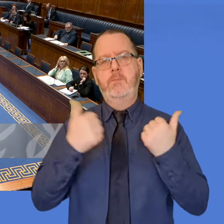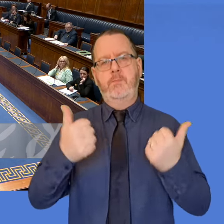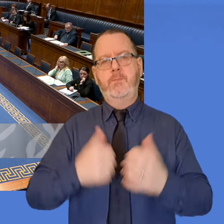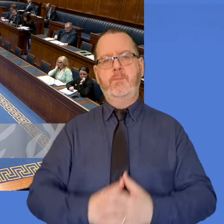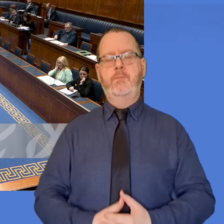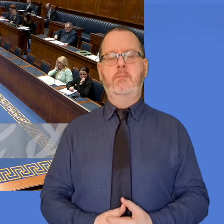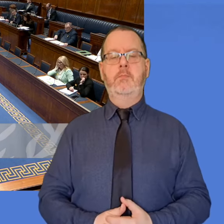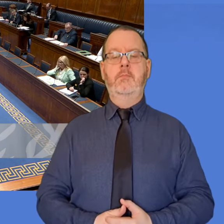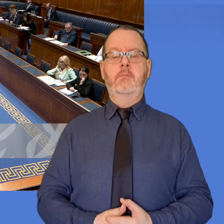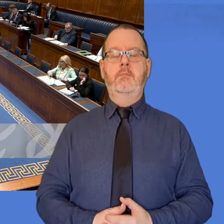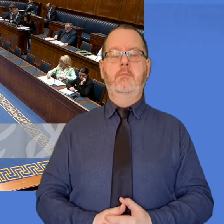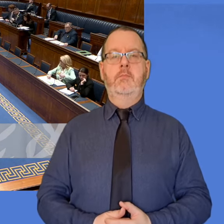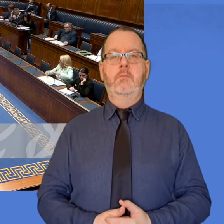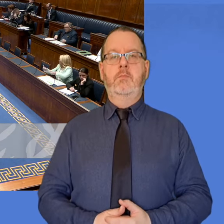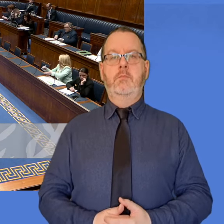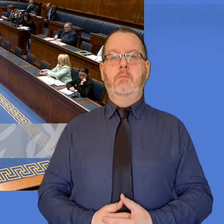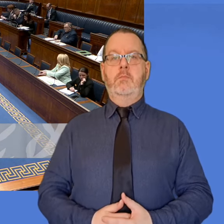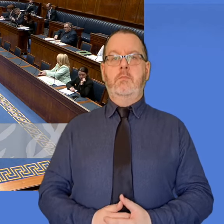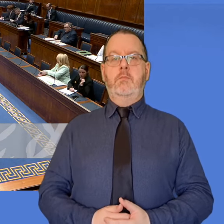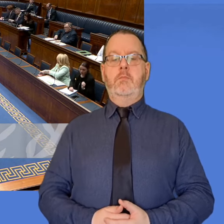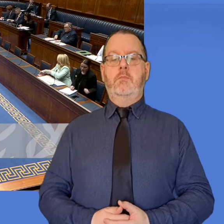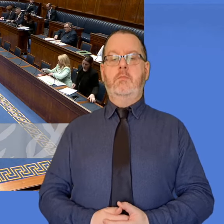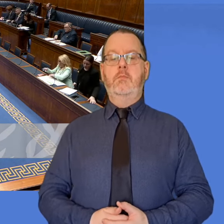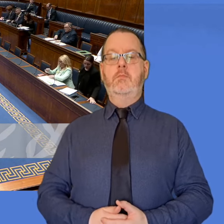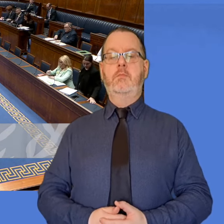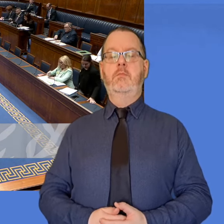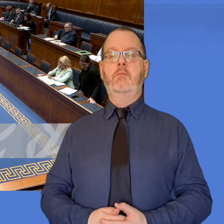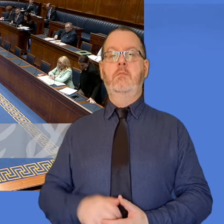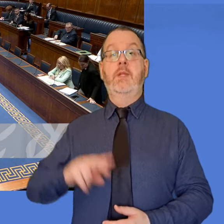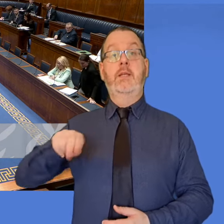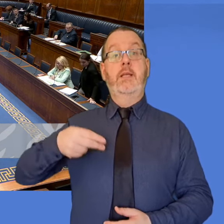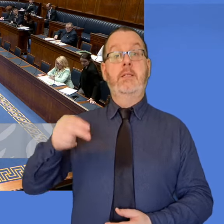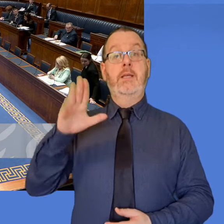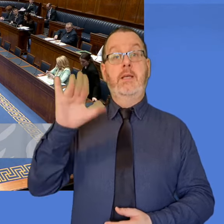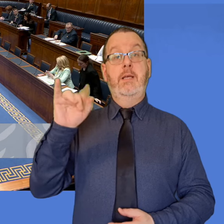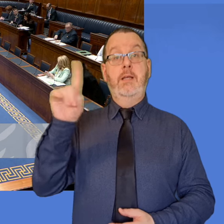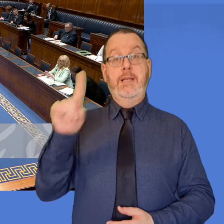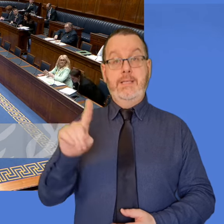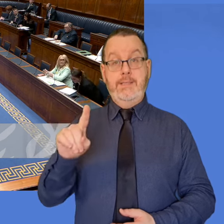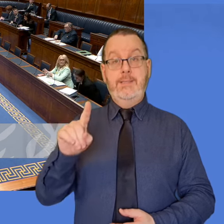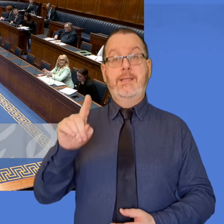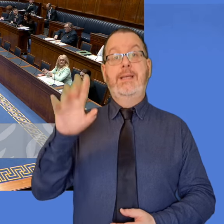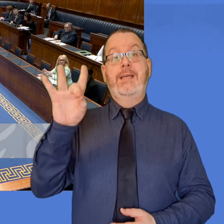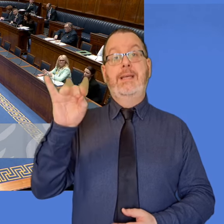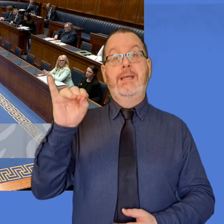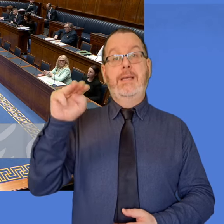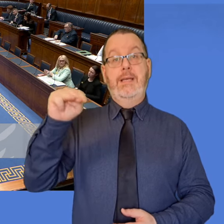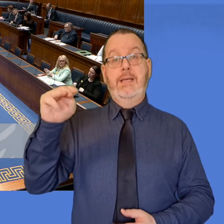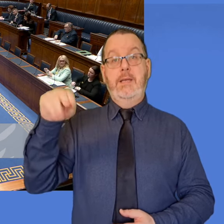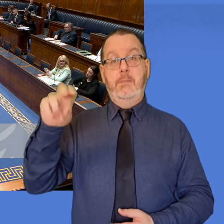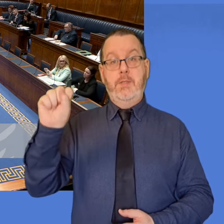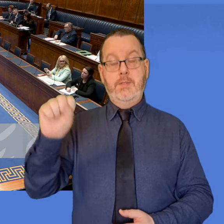Moving on, to question two, to call Liz Kimmons. Question two, please. Mr. Mr.